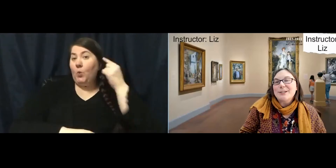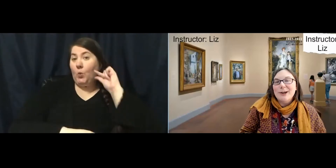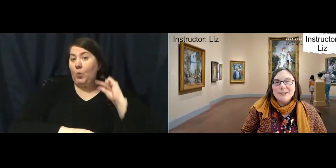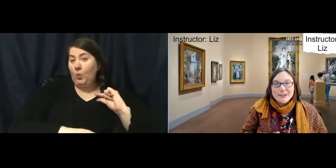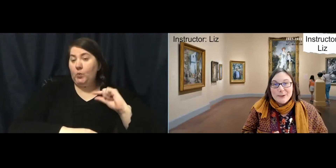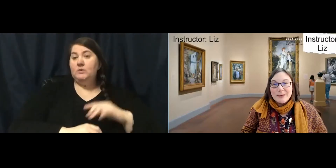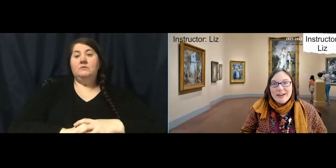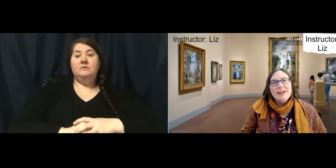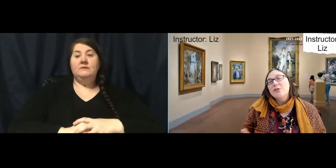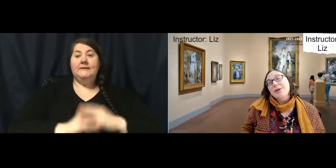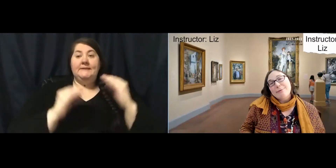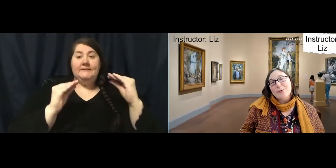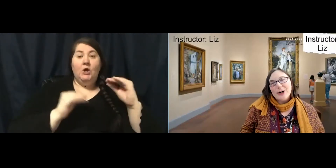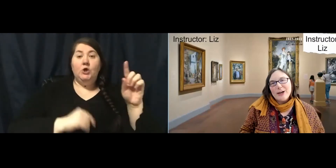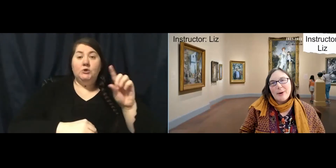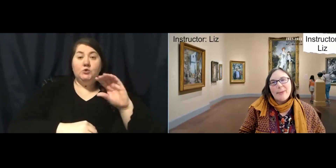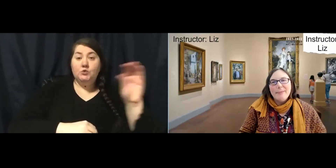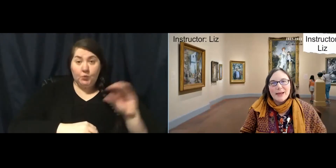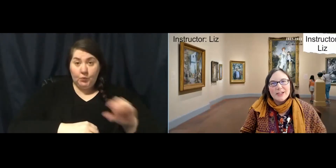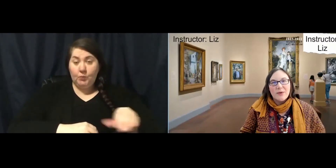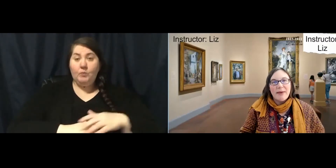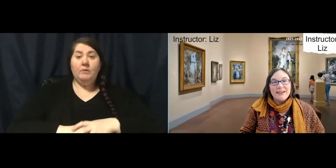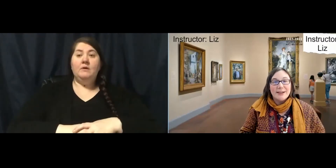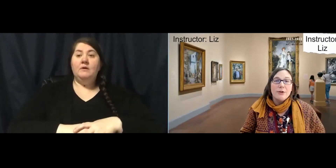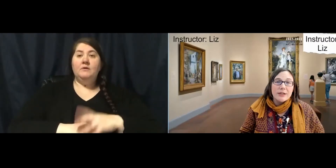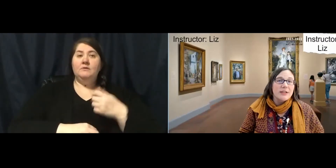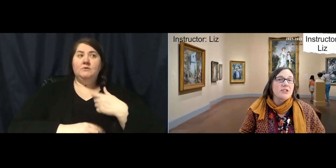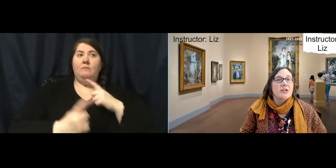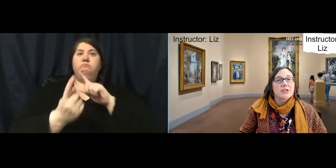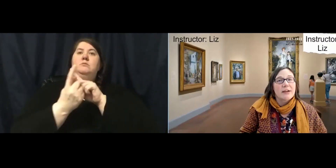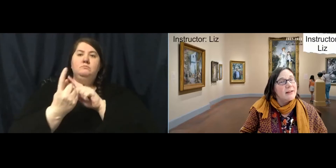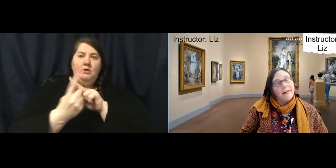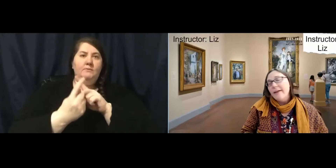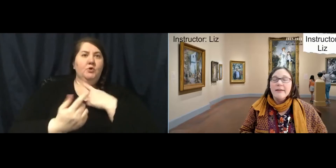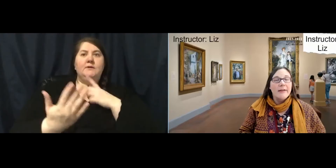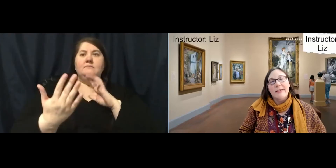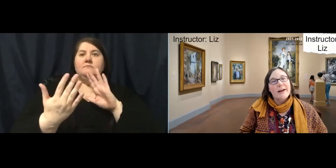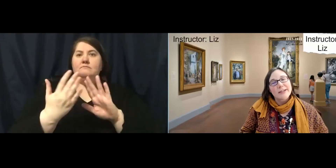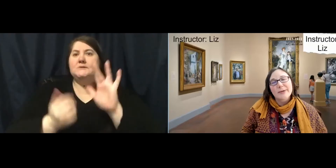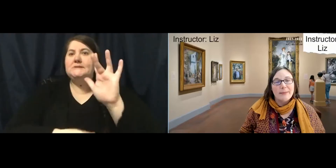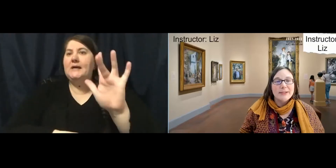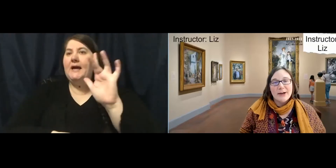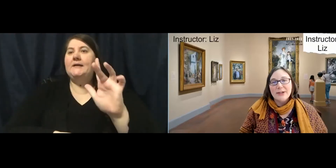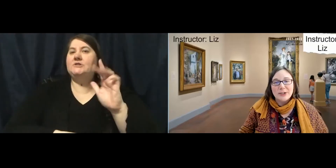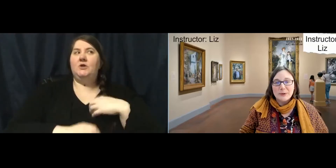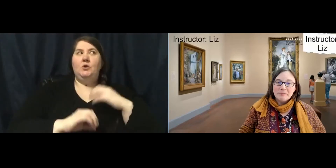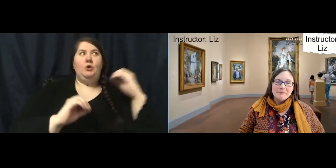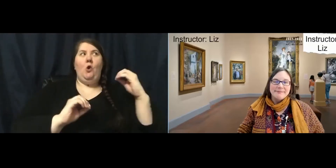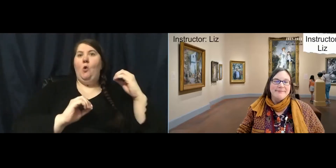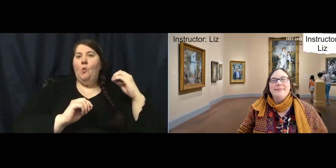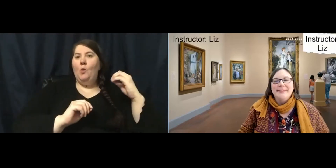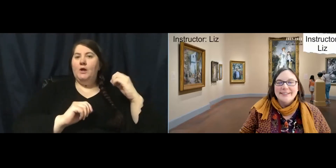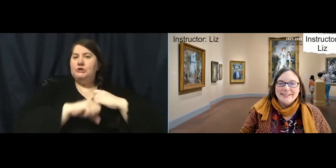teaching on Zoom, you don't have to worry about bumping into a painting. You can touch your screen and none of the guards will come and talk to you.